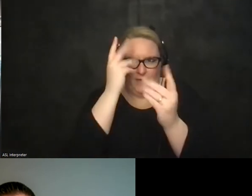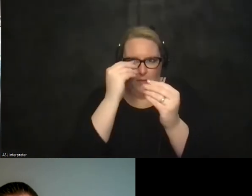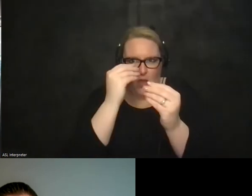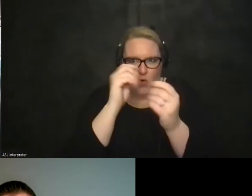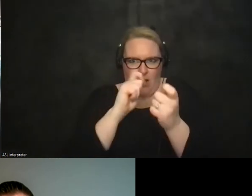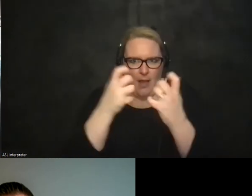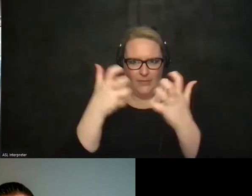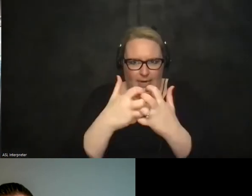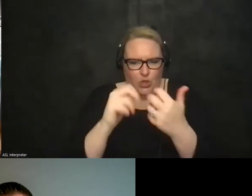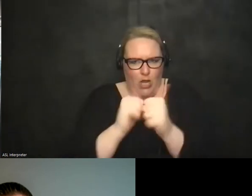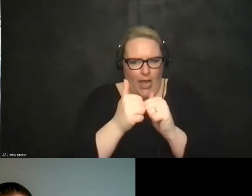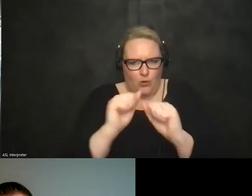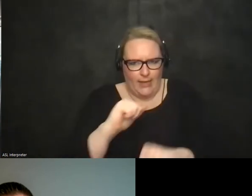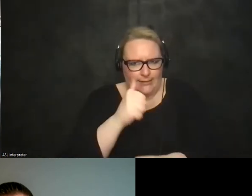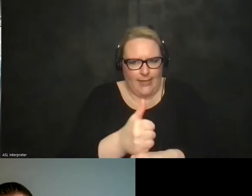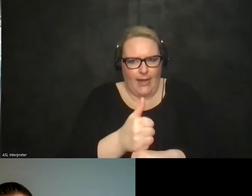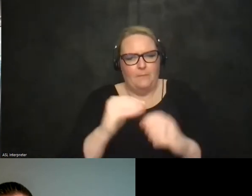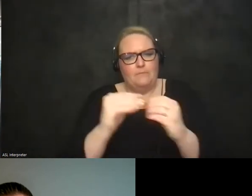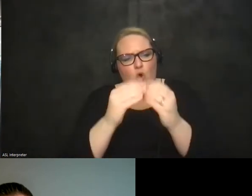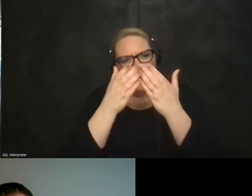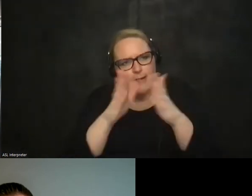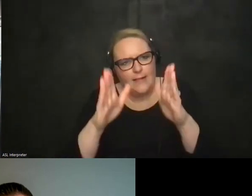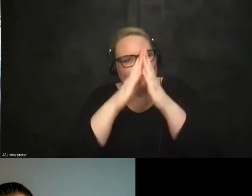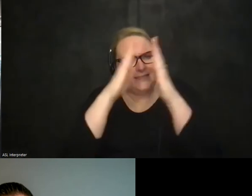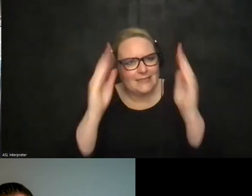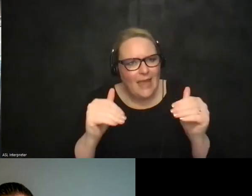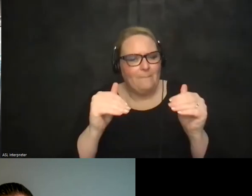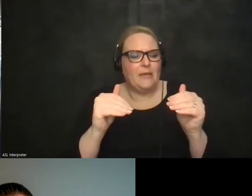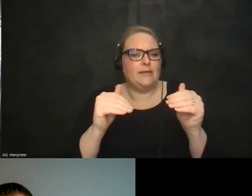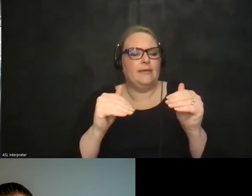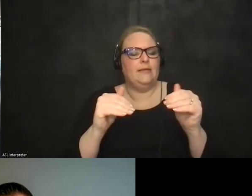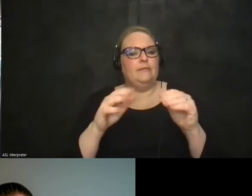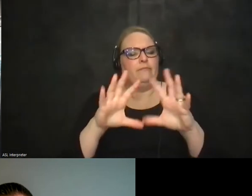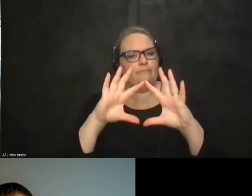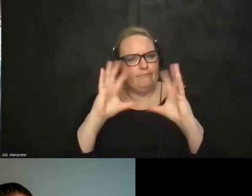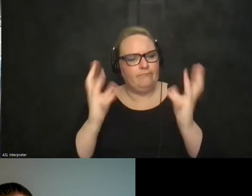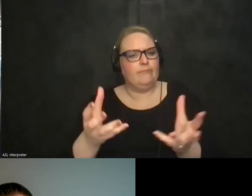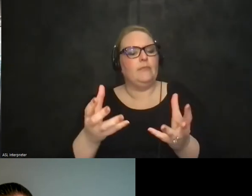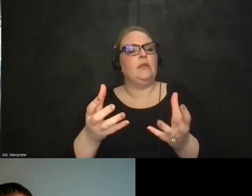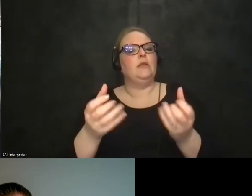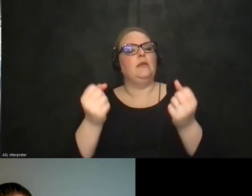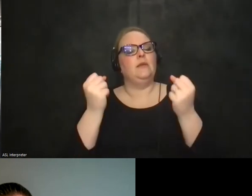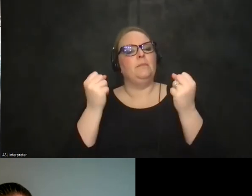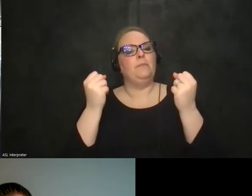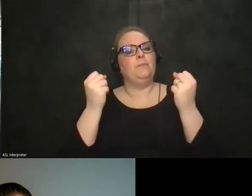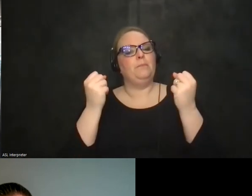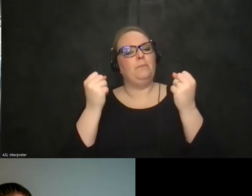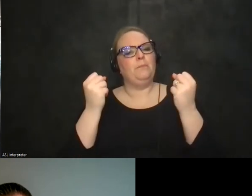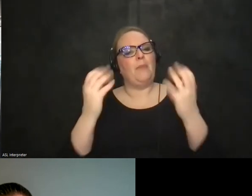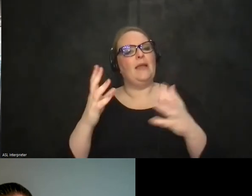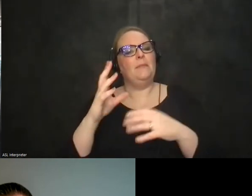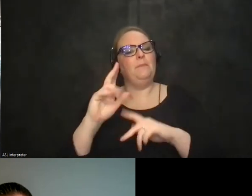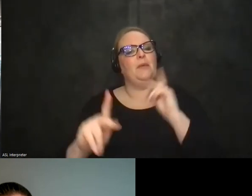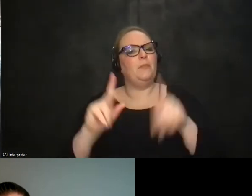could be made more systematic more systemic in the workplace and many um disabled people's